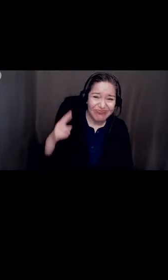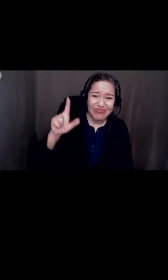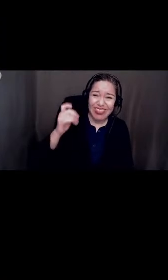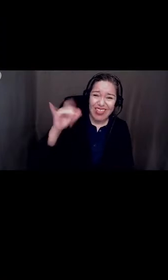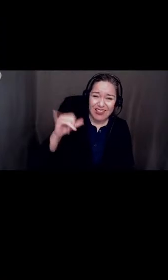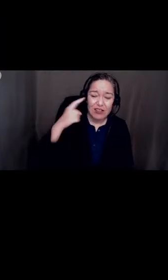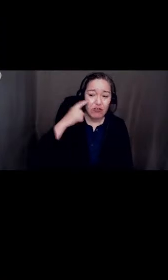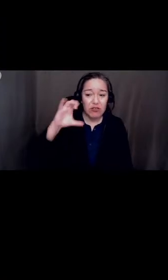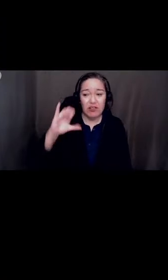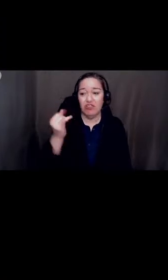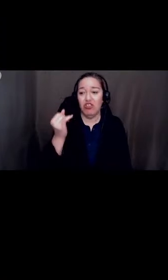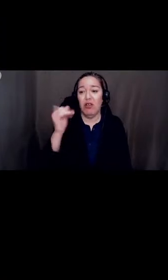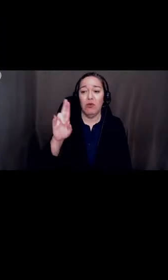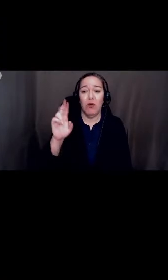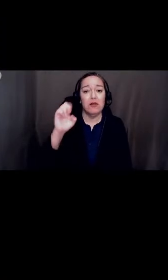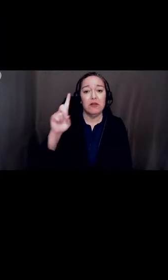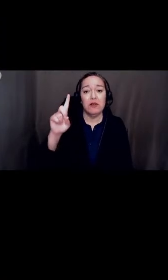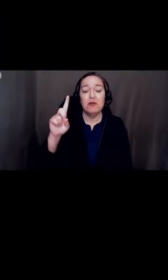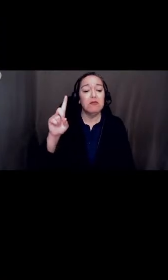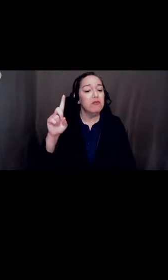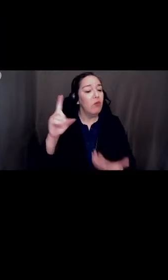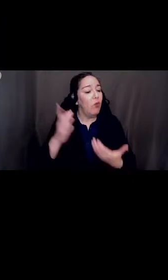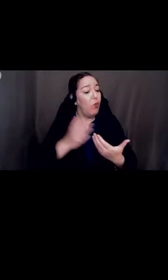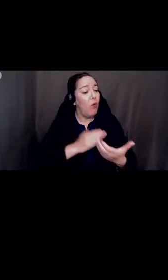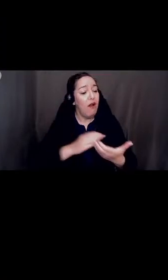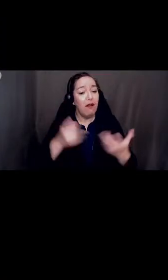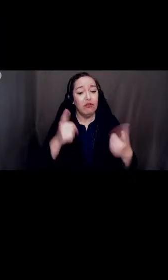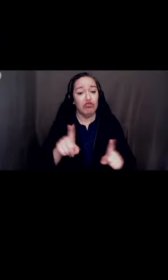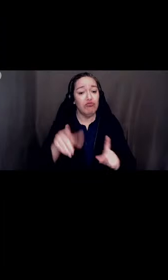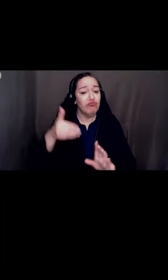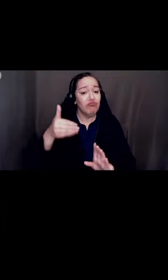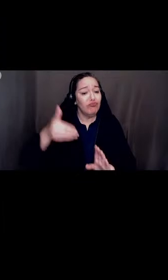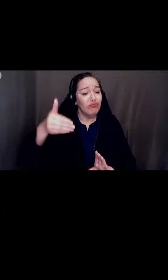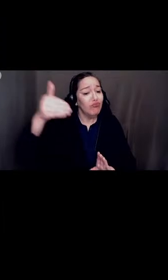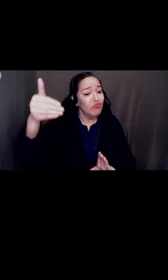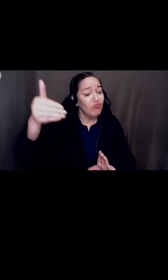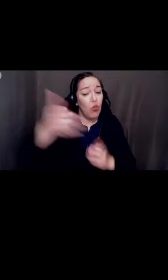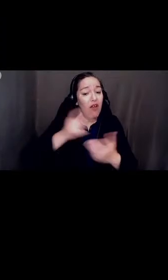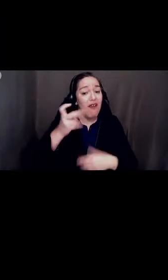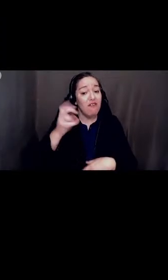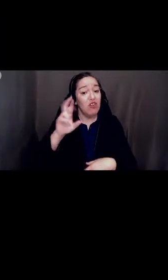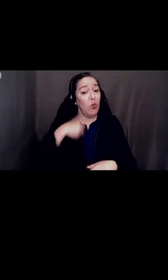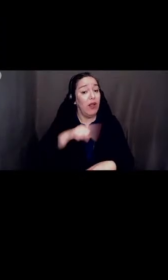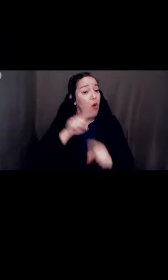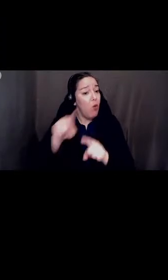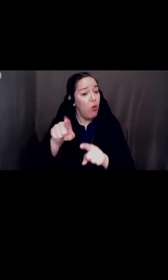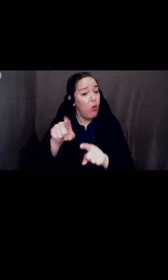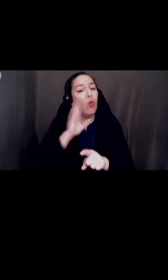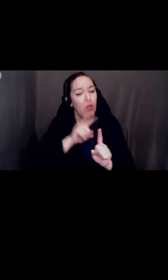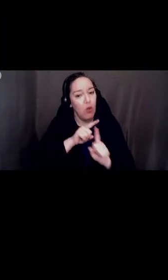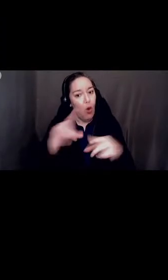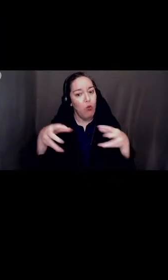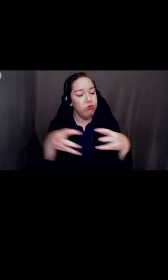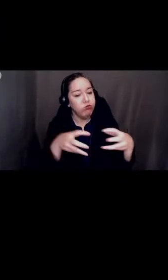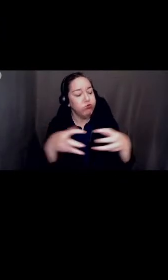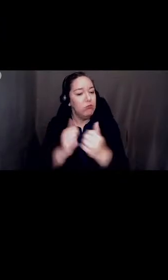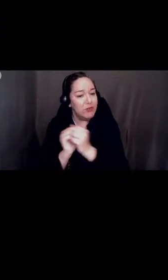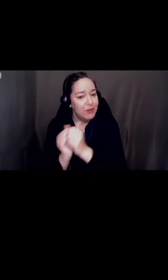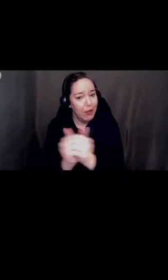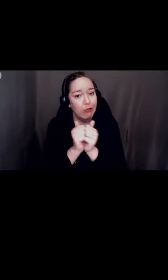this, wherever we go from here, we will go together. Thank you.